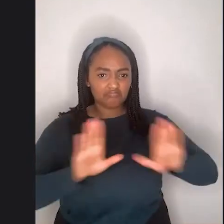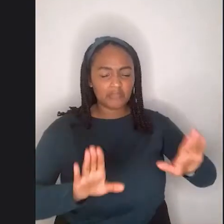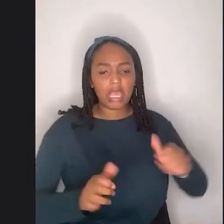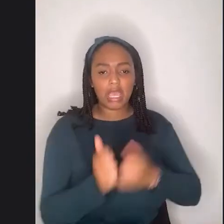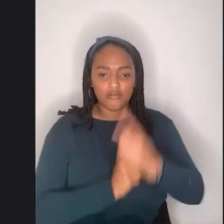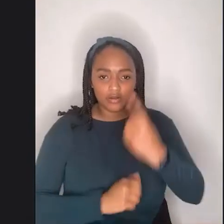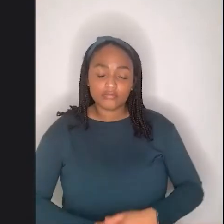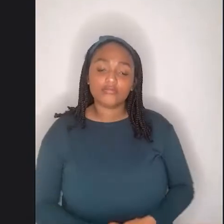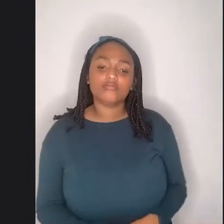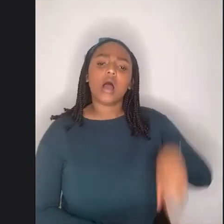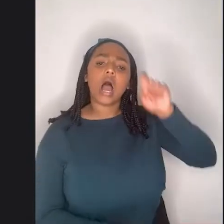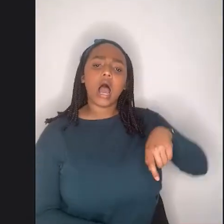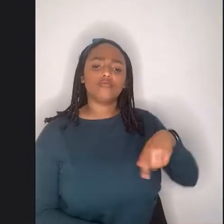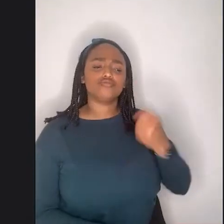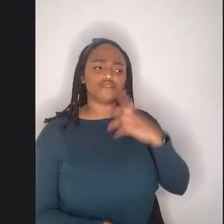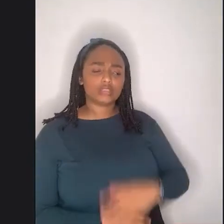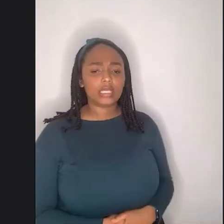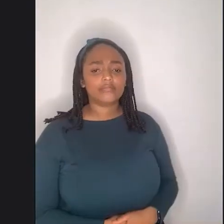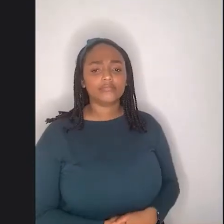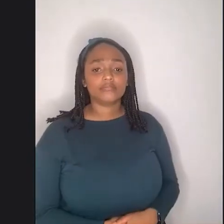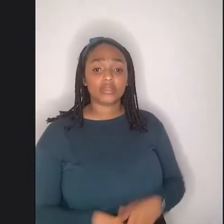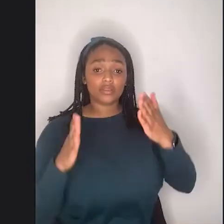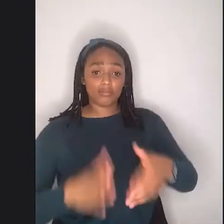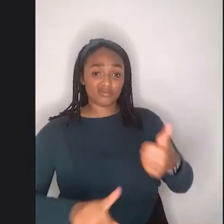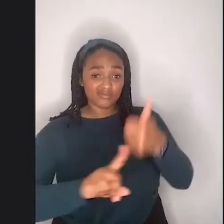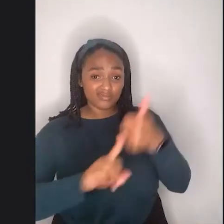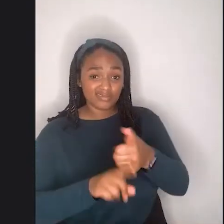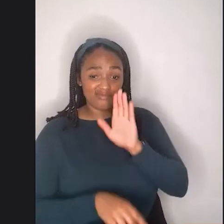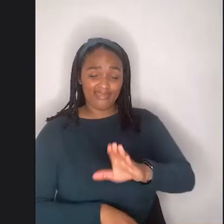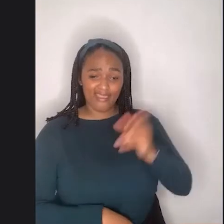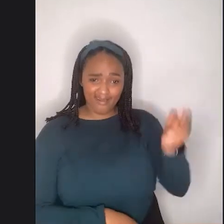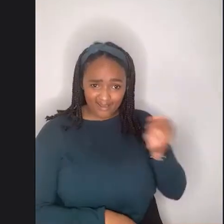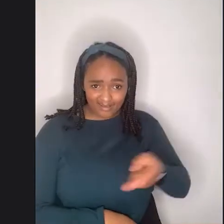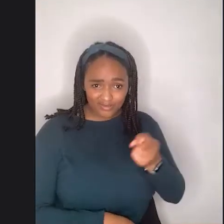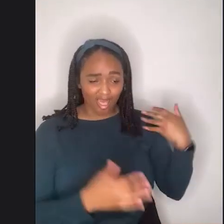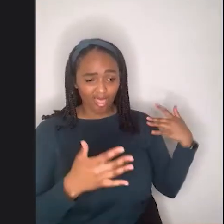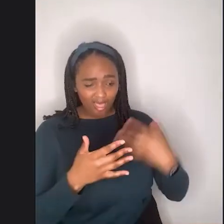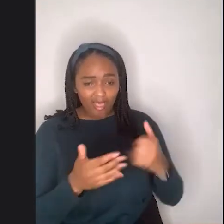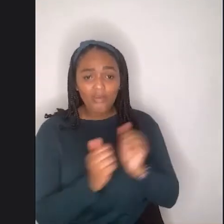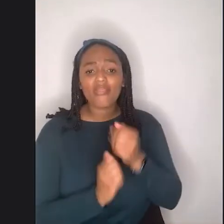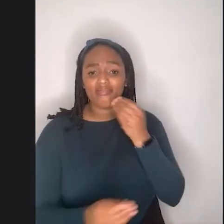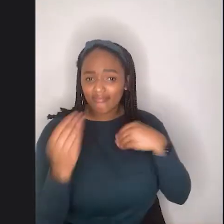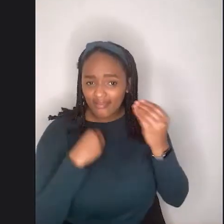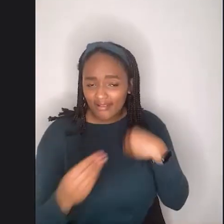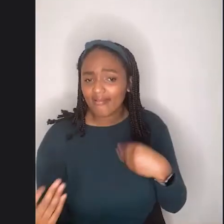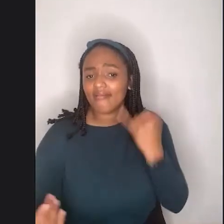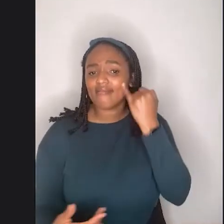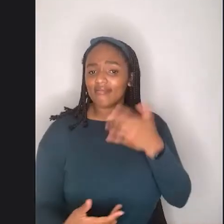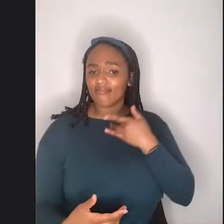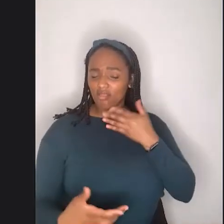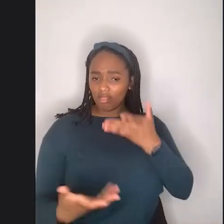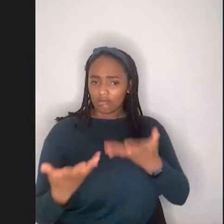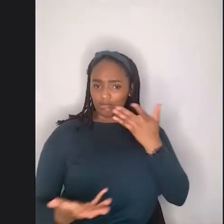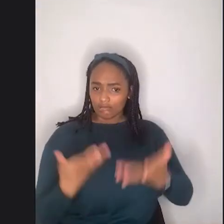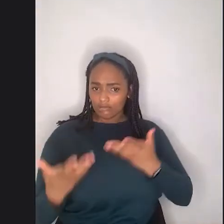think you have to take into account, you know, what the person's history is and all that stuff. And you're right, you know, people will not be ready to